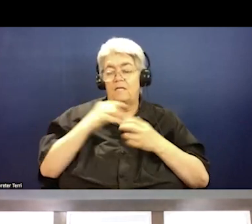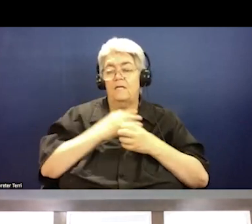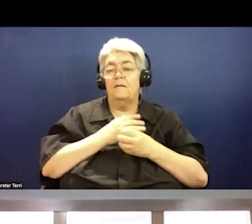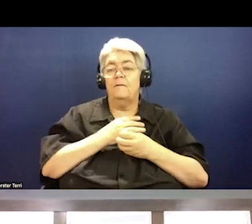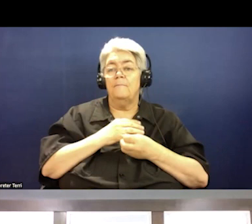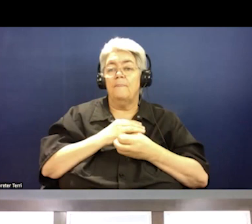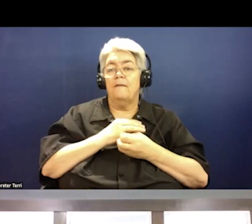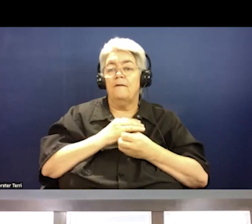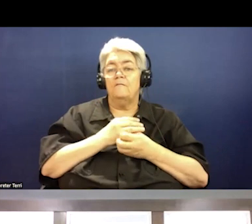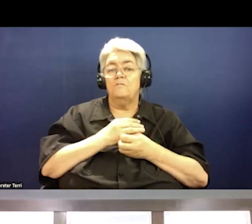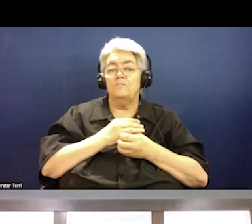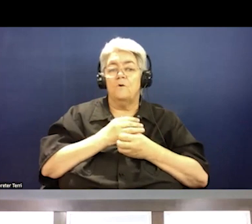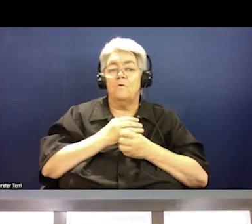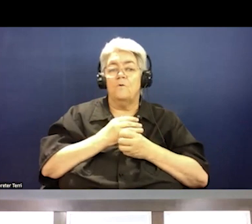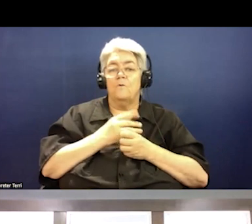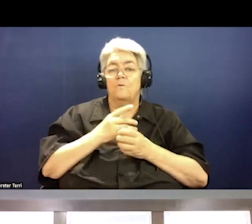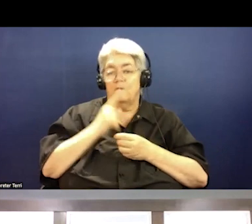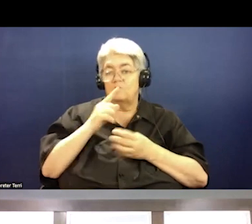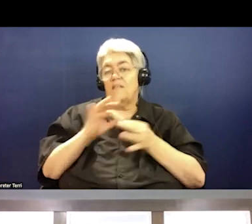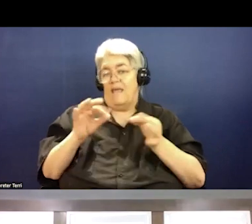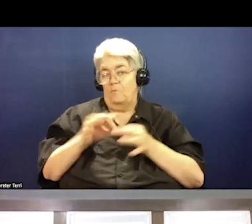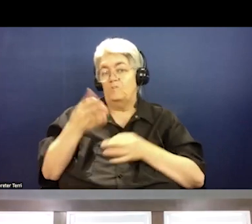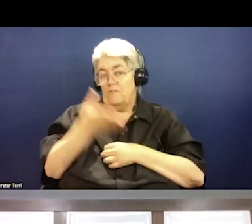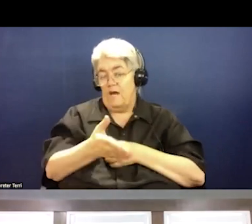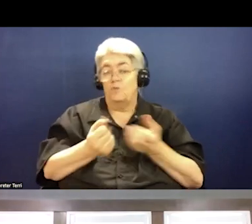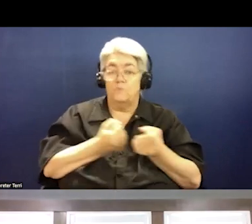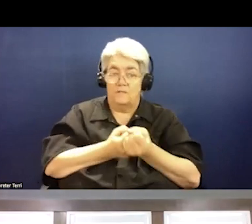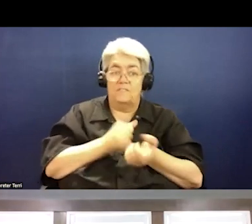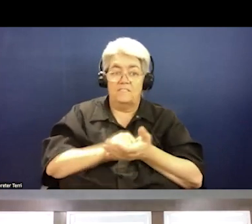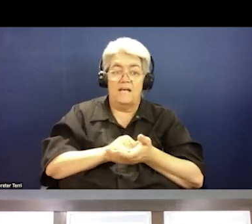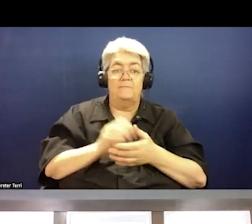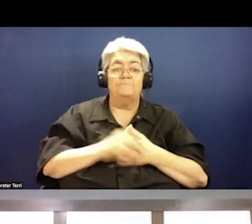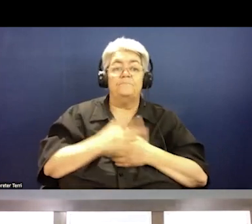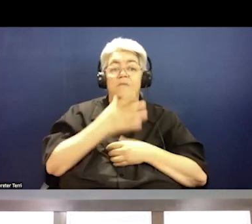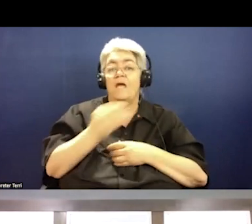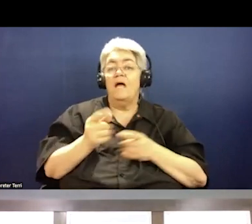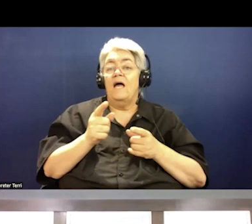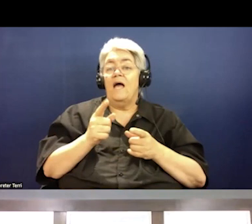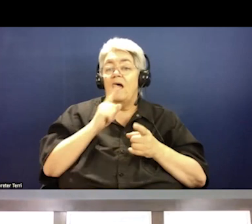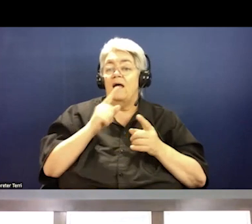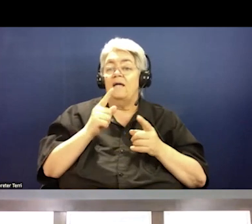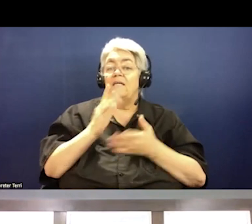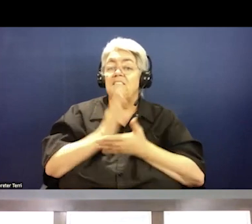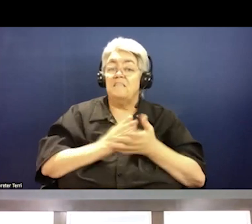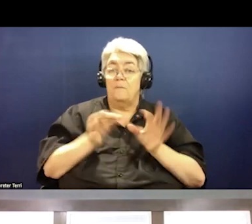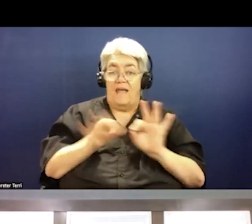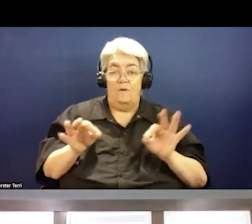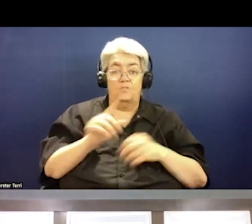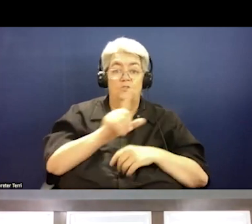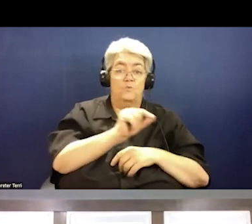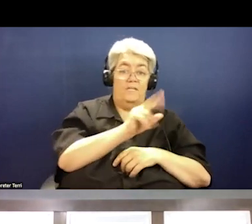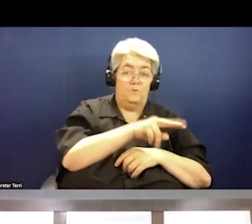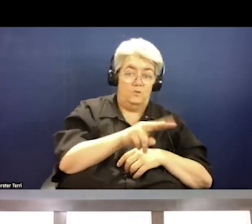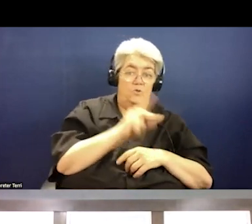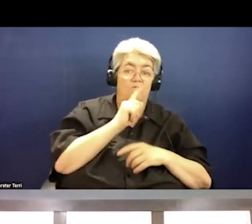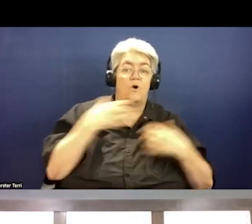but there is language in there to assist you with that if you need it. Uh, we've also strengthened existing language from 2022 on health